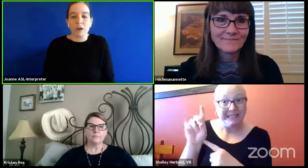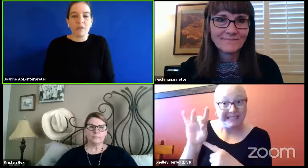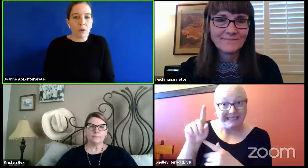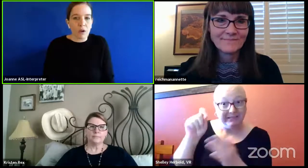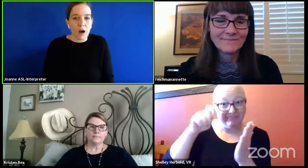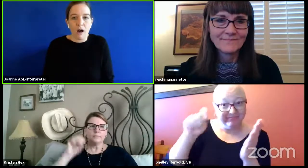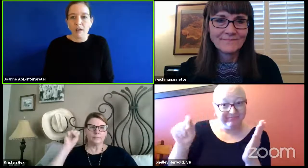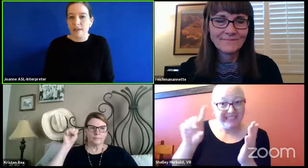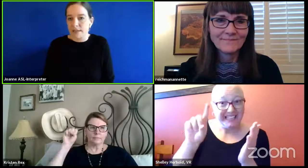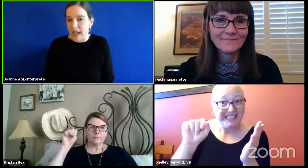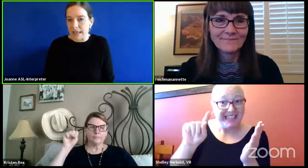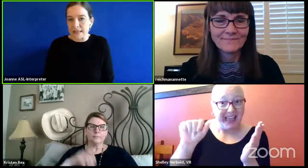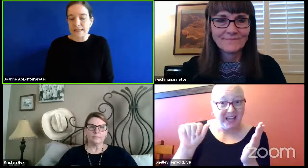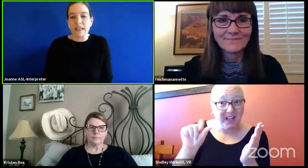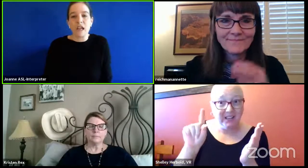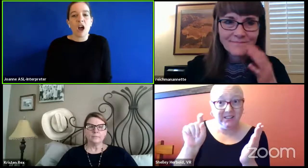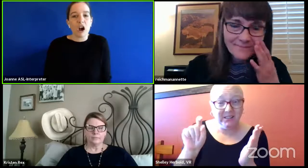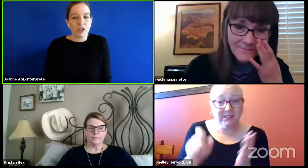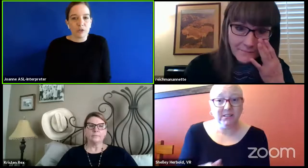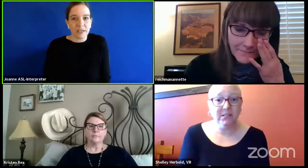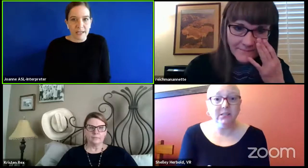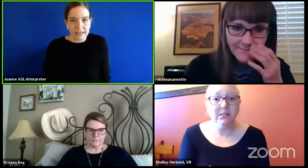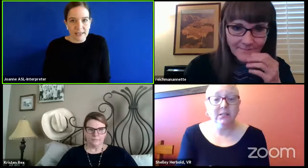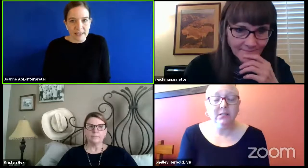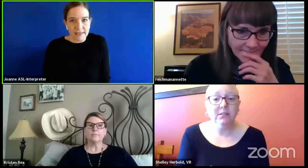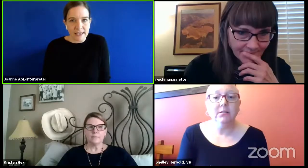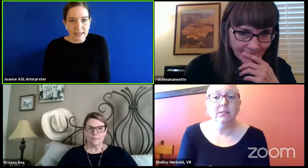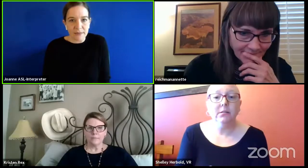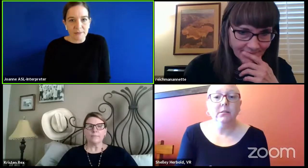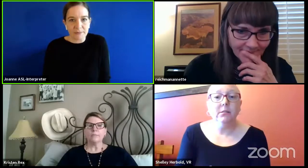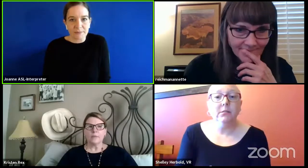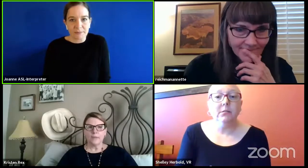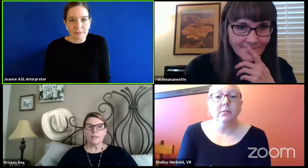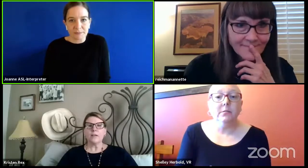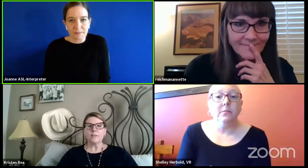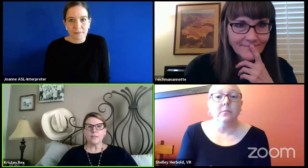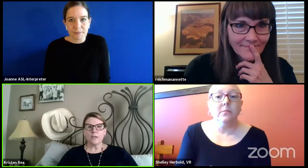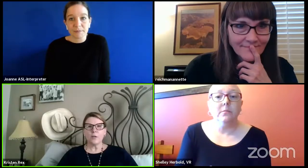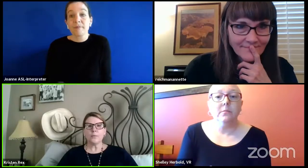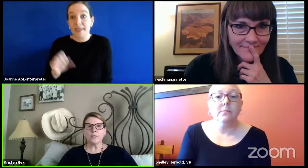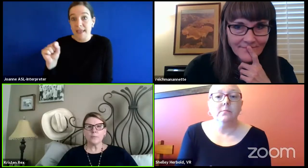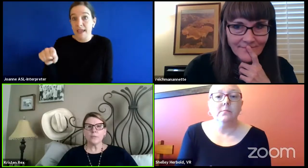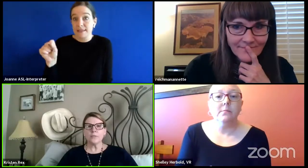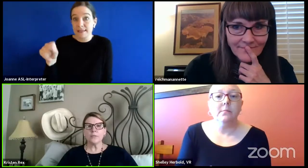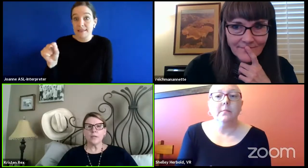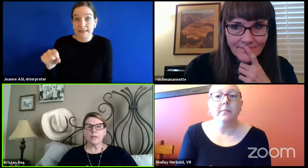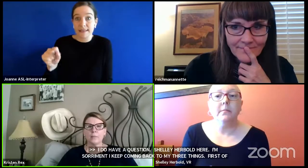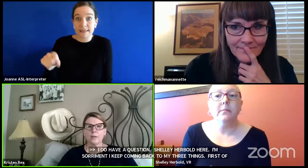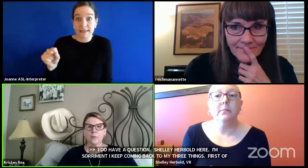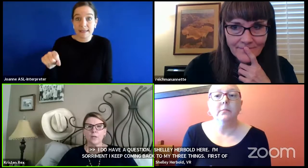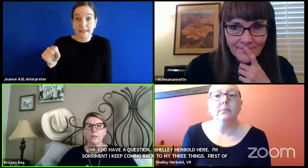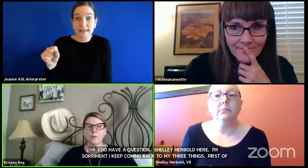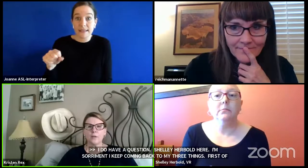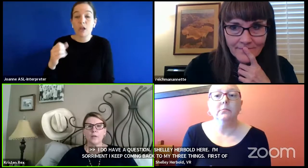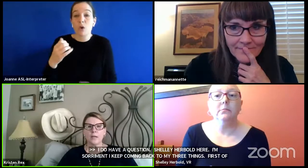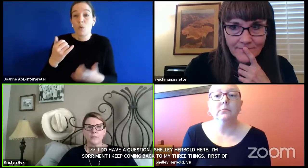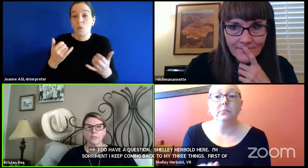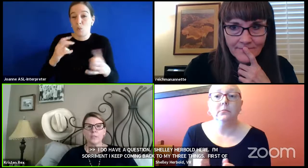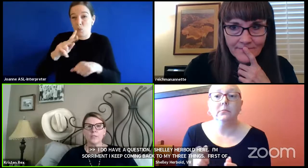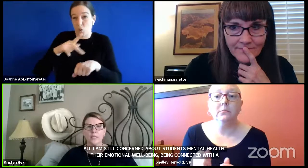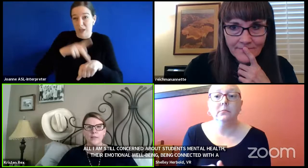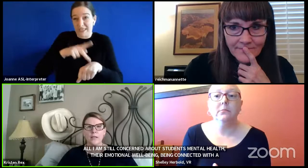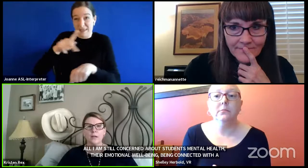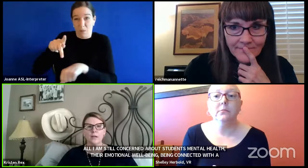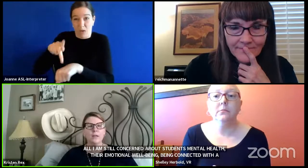zoom, a phone call, a text, are you collecting that data? Yes. Our principals, um, are working with our